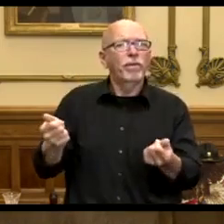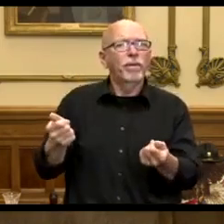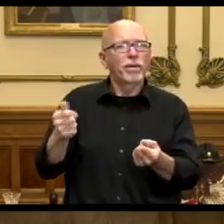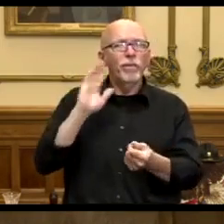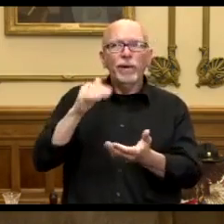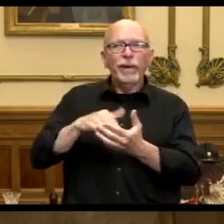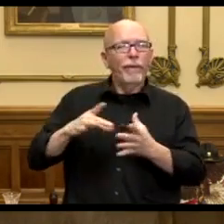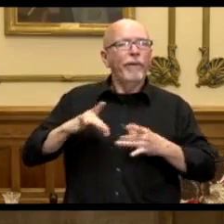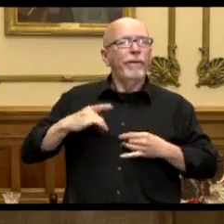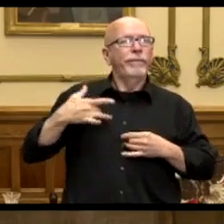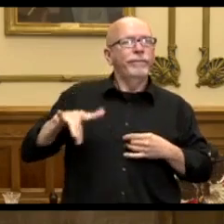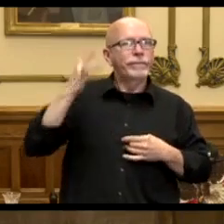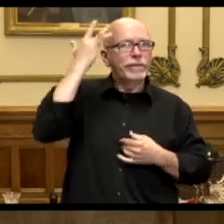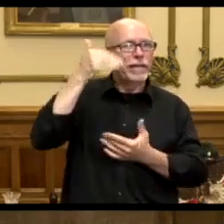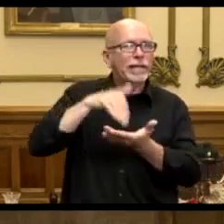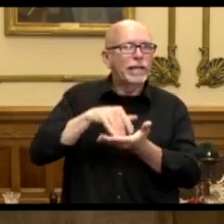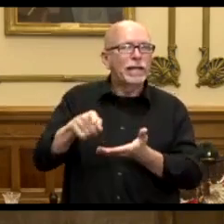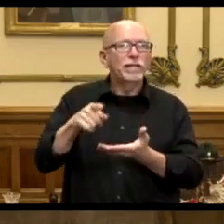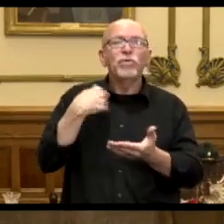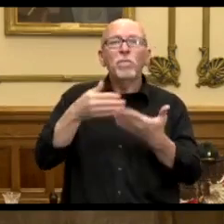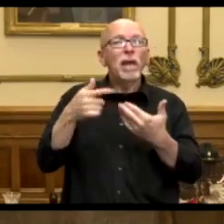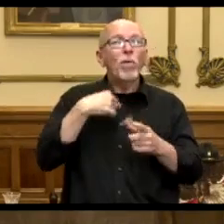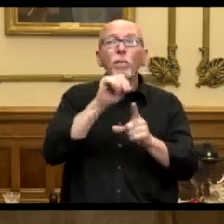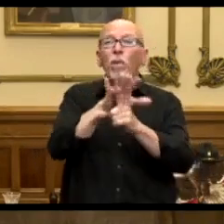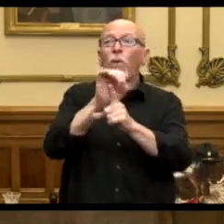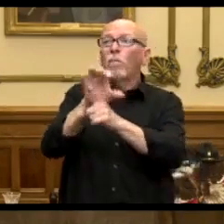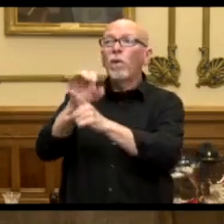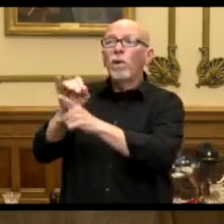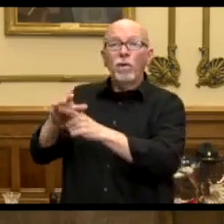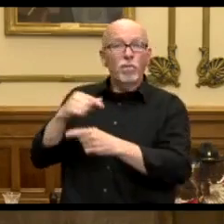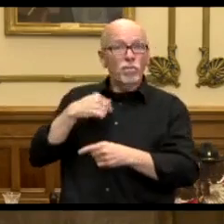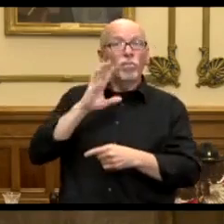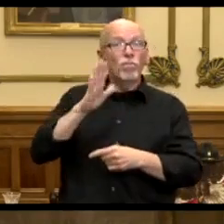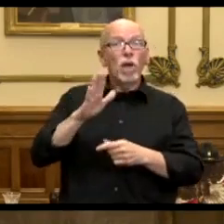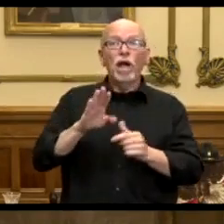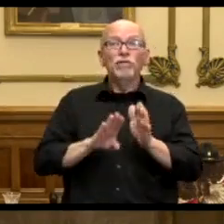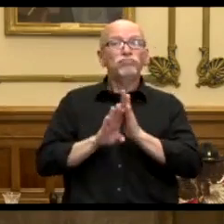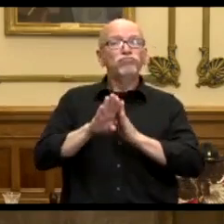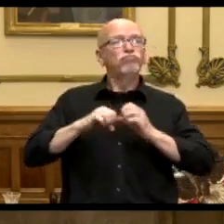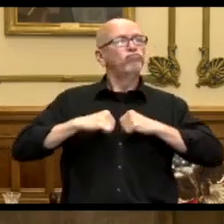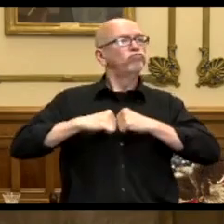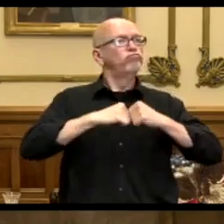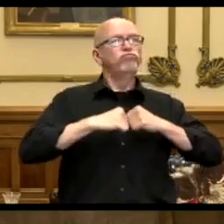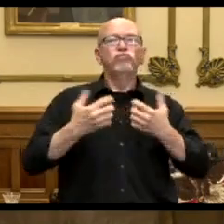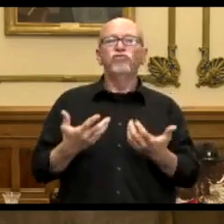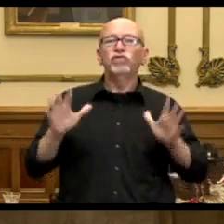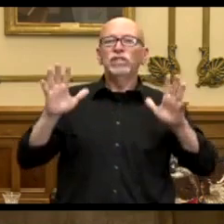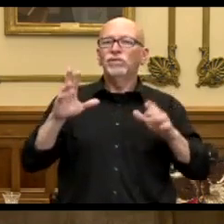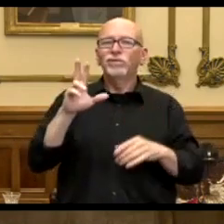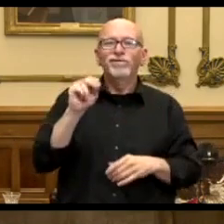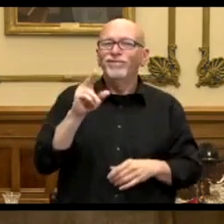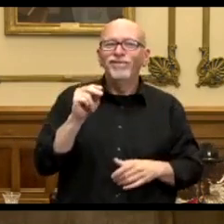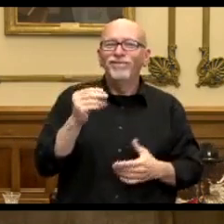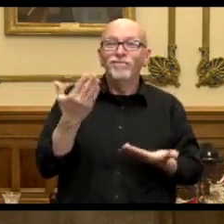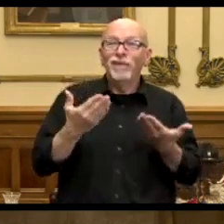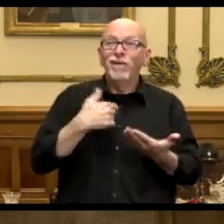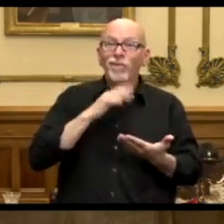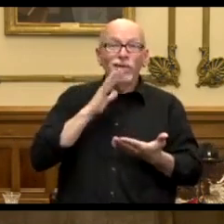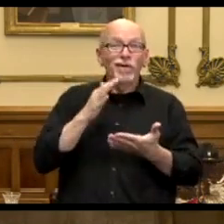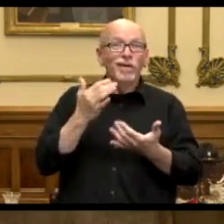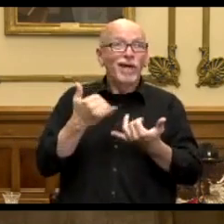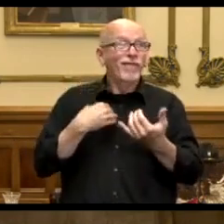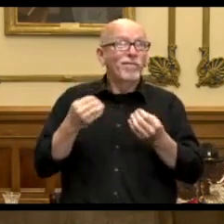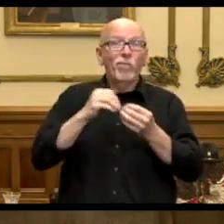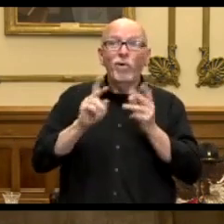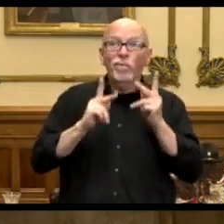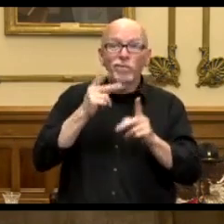there is that it doesn't matter how many people we expose, we are not going to probably develop herd immunity. And unfortunately, we may just end up with a lot